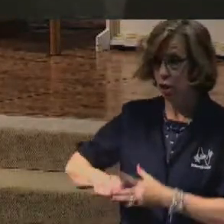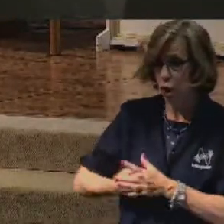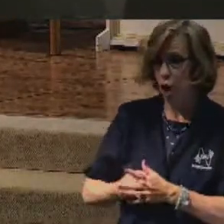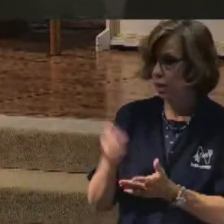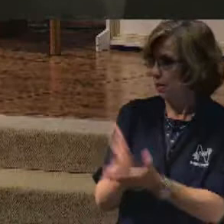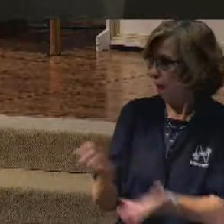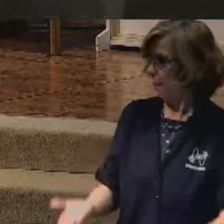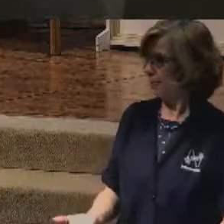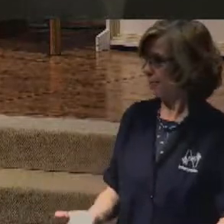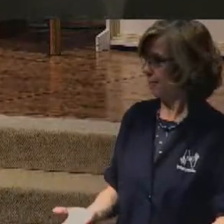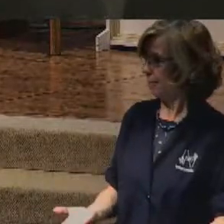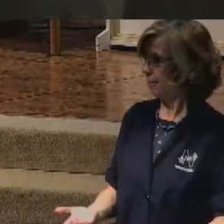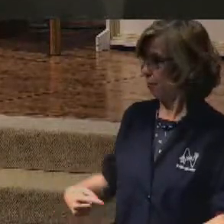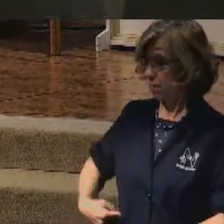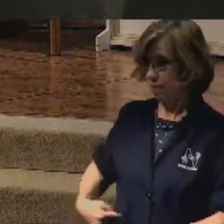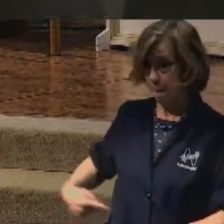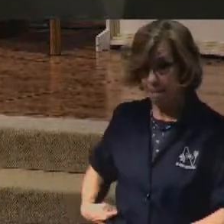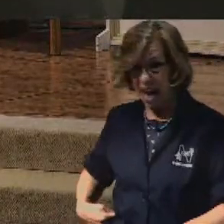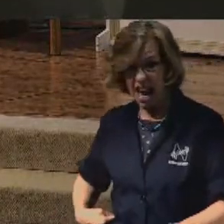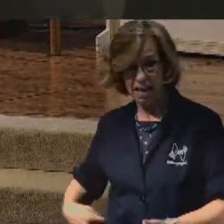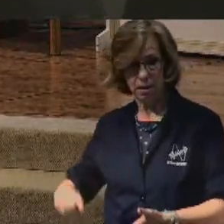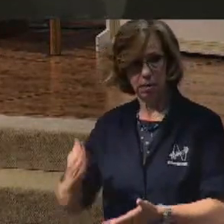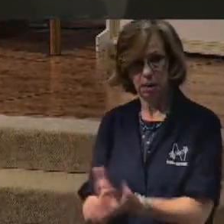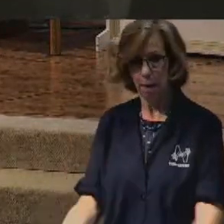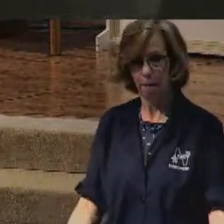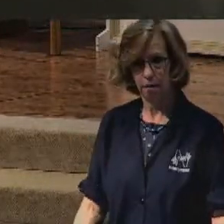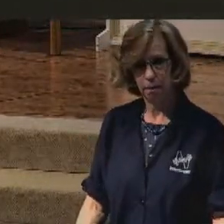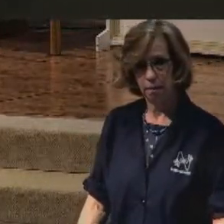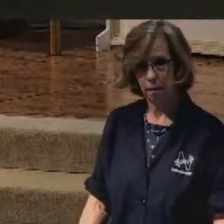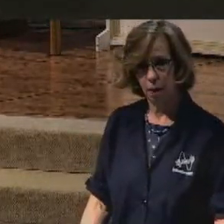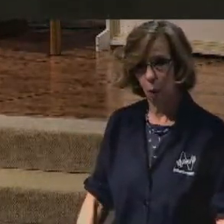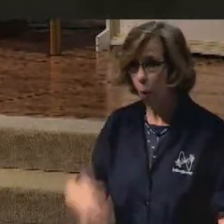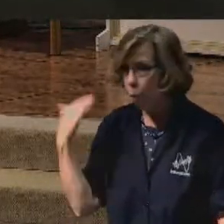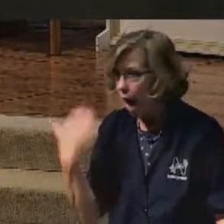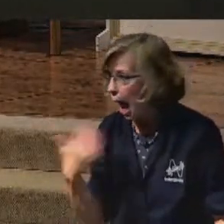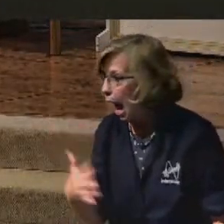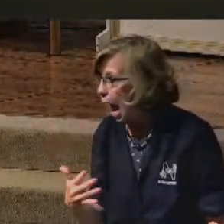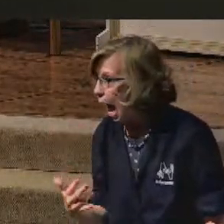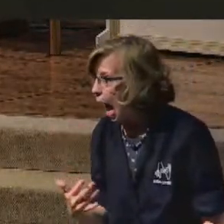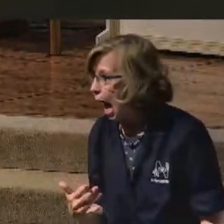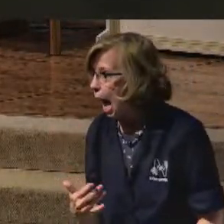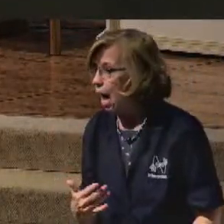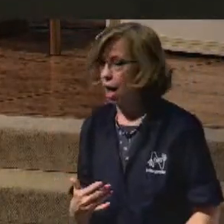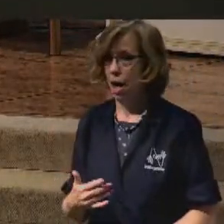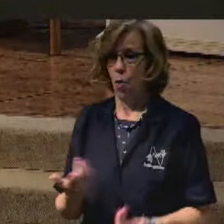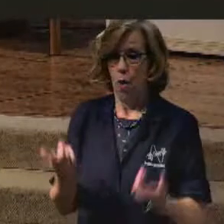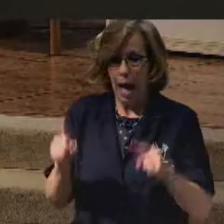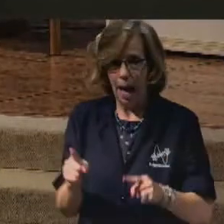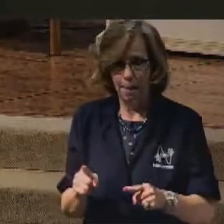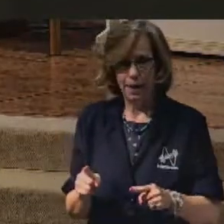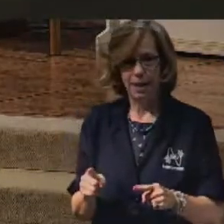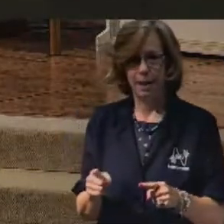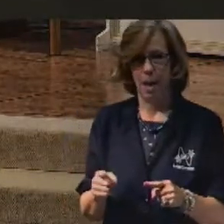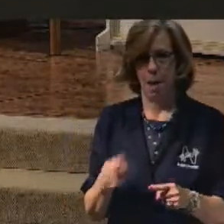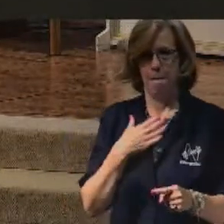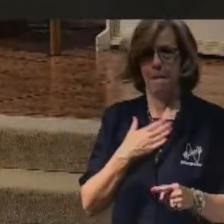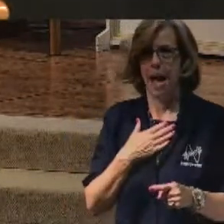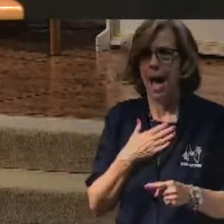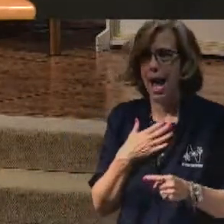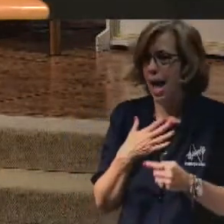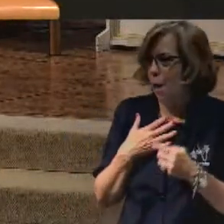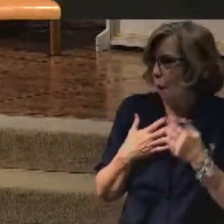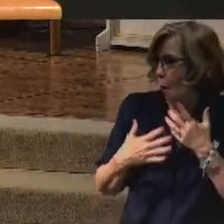was running, it went away. And in its place, what happened was there was a euphoria that came over me.